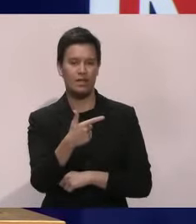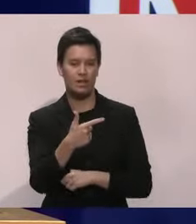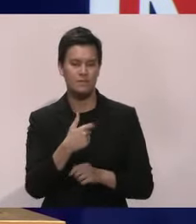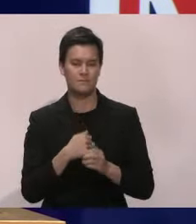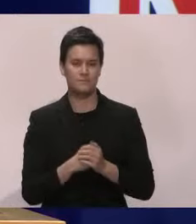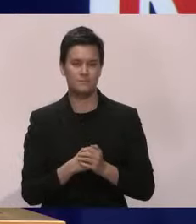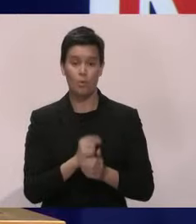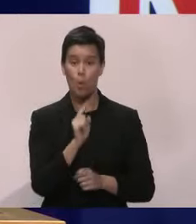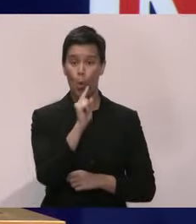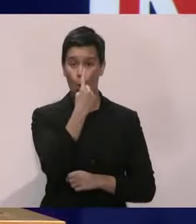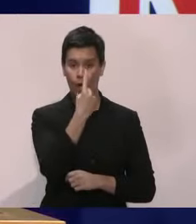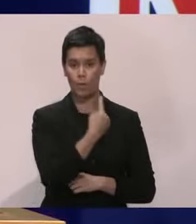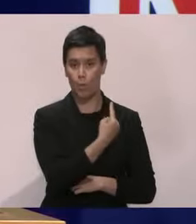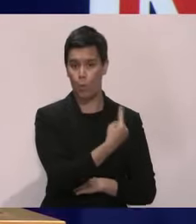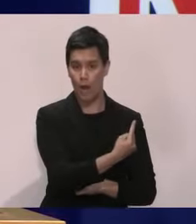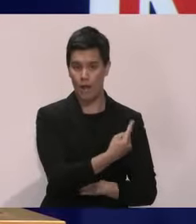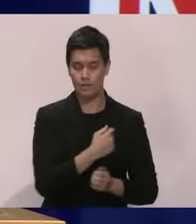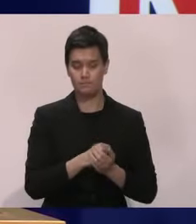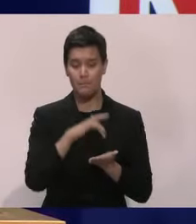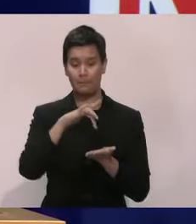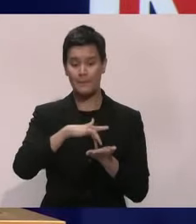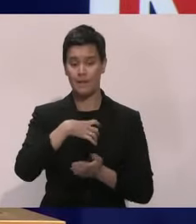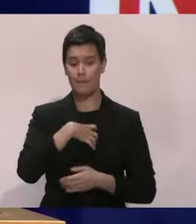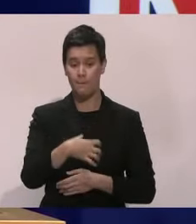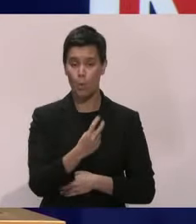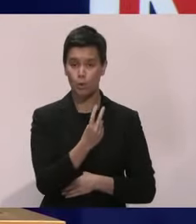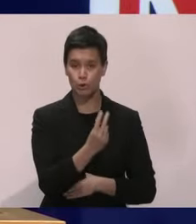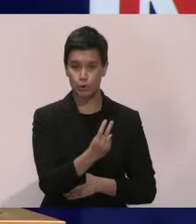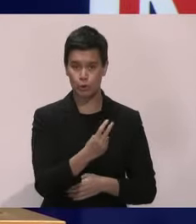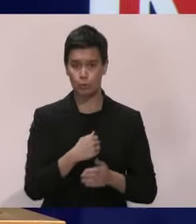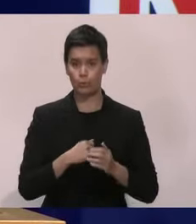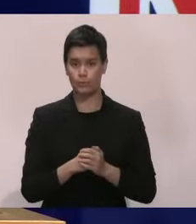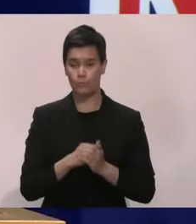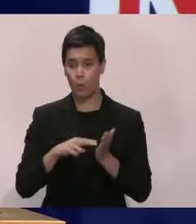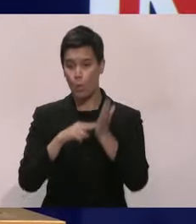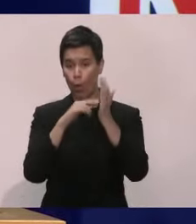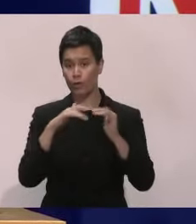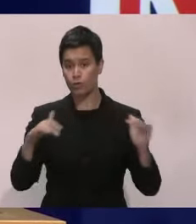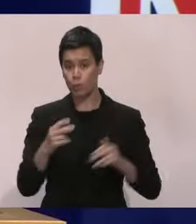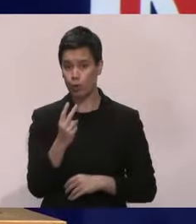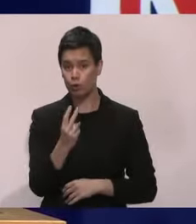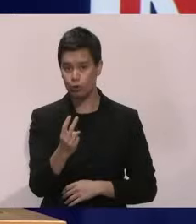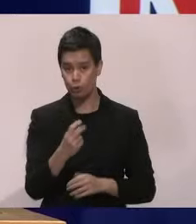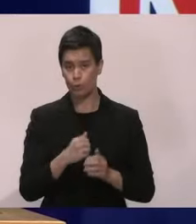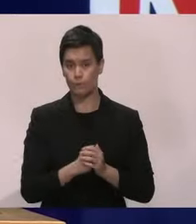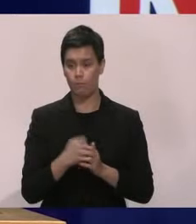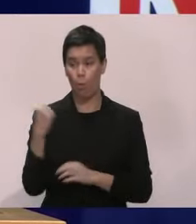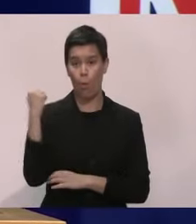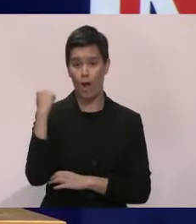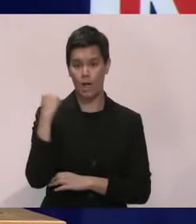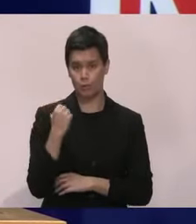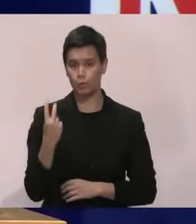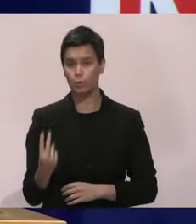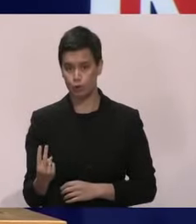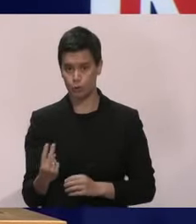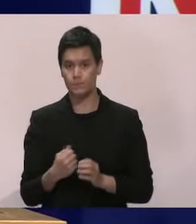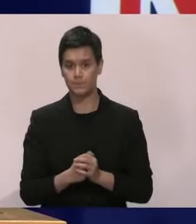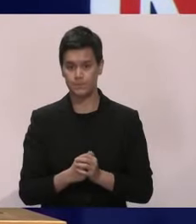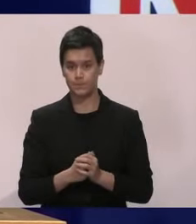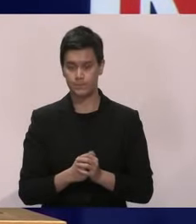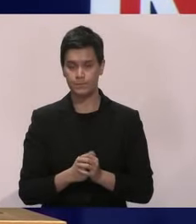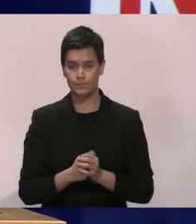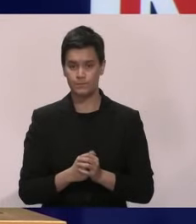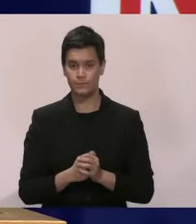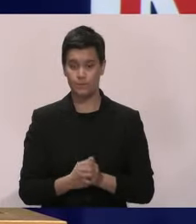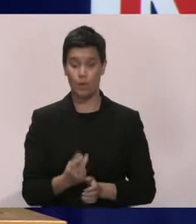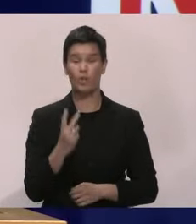is in Auckland City Hospital, two are in Middlemore and two are in North Shore with two further in Waikato. Five of them are on